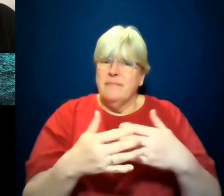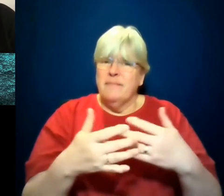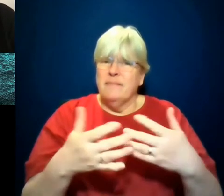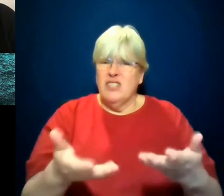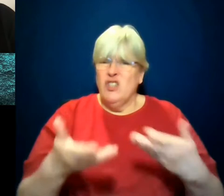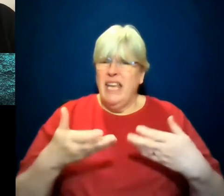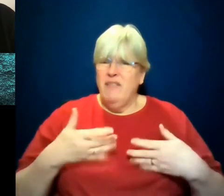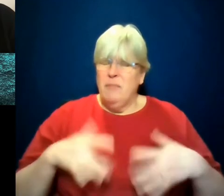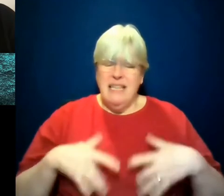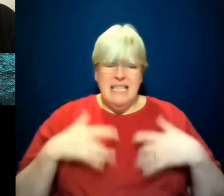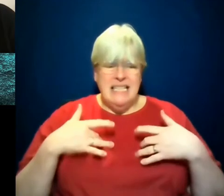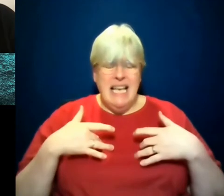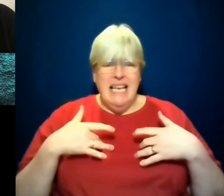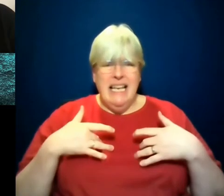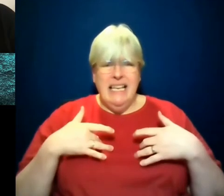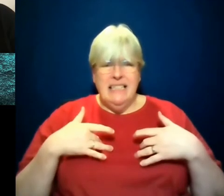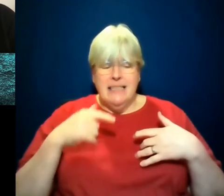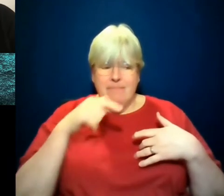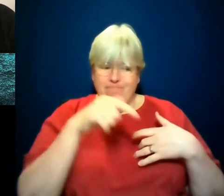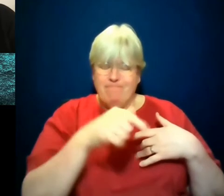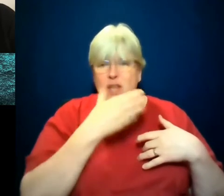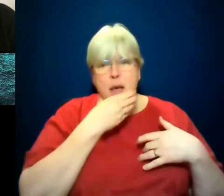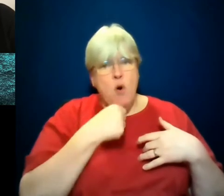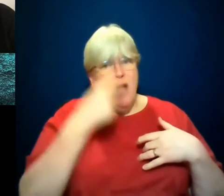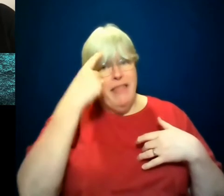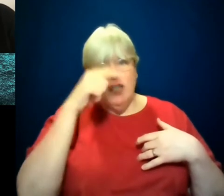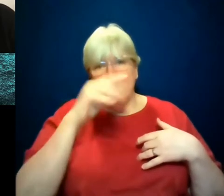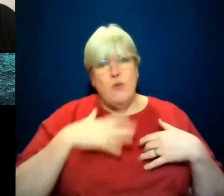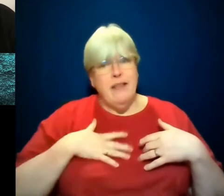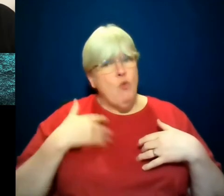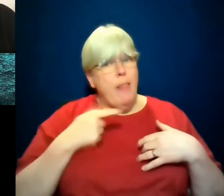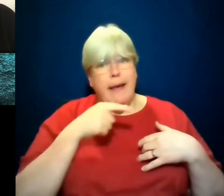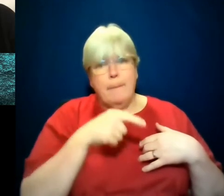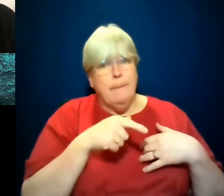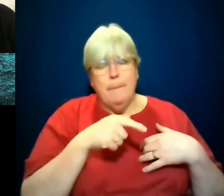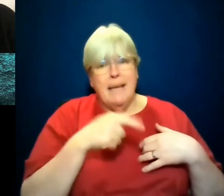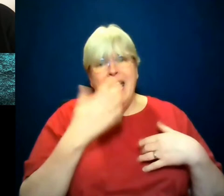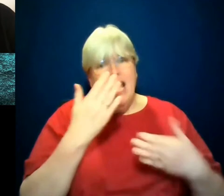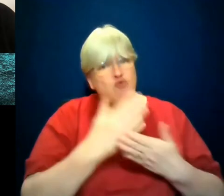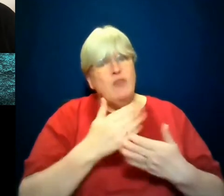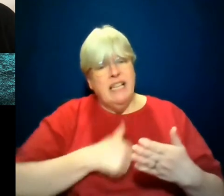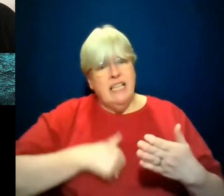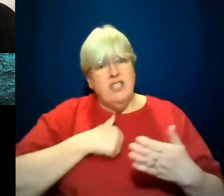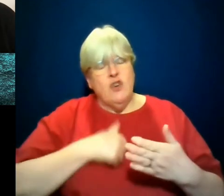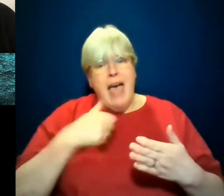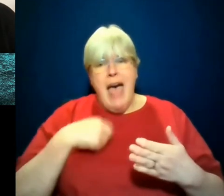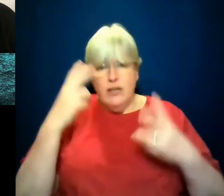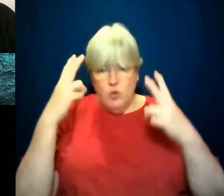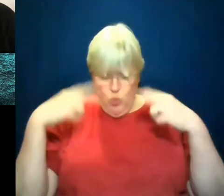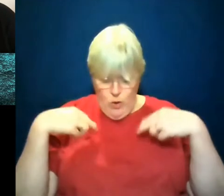hints that he thinks you really don't like him. He's really sorry about what happened. And then I have to look at myself as a grown